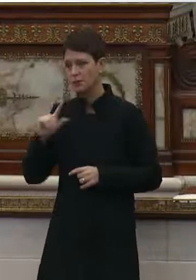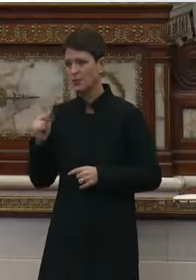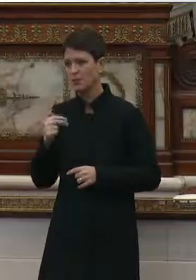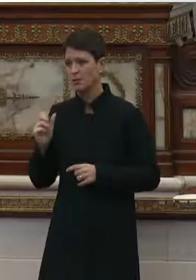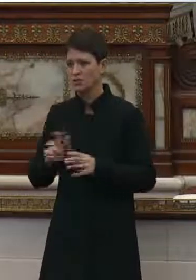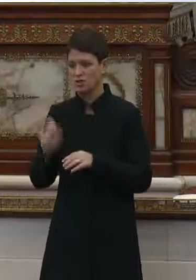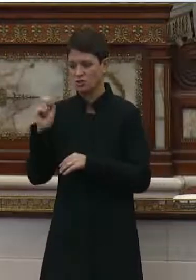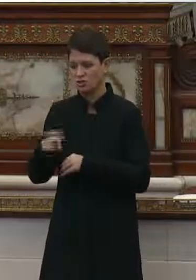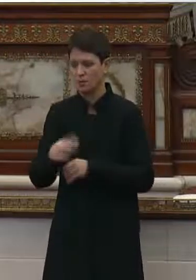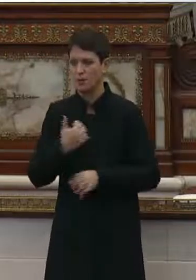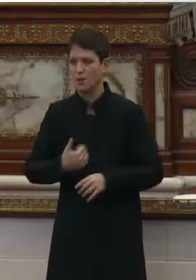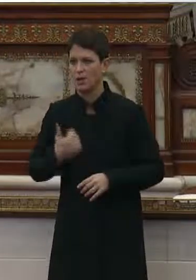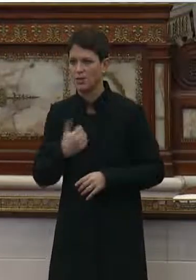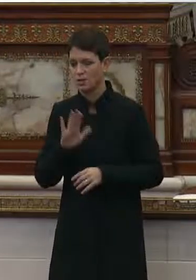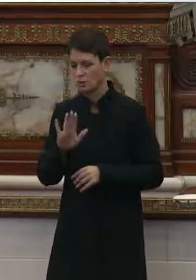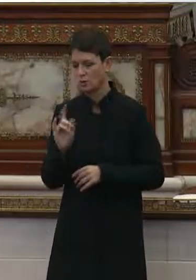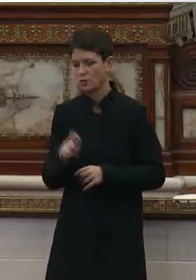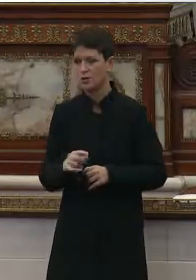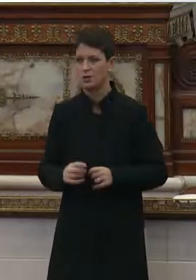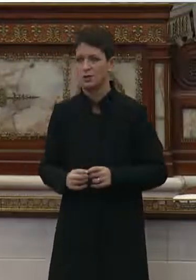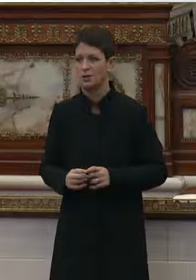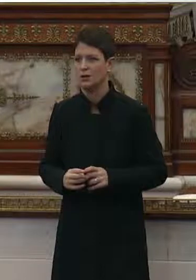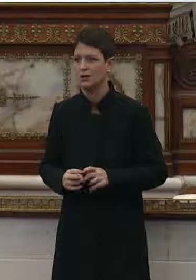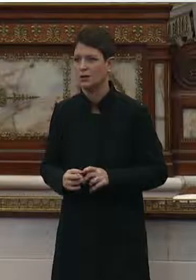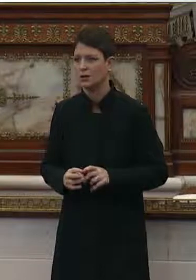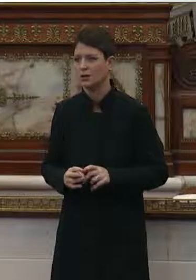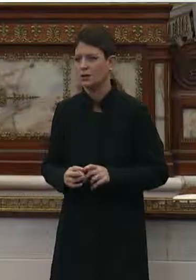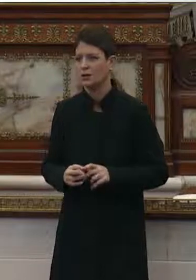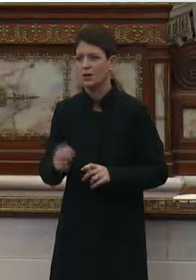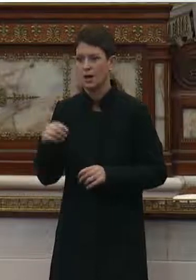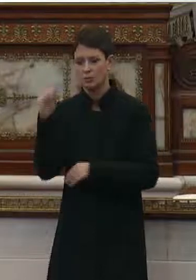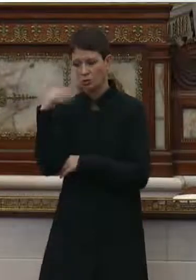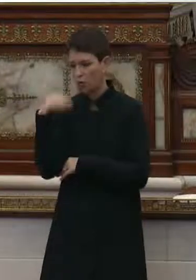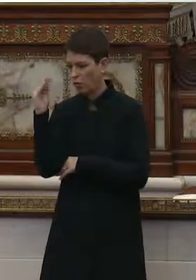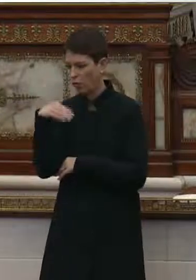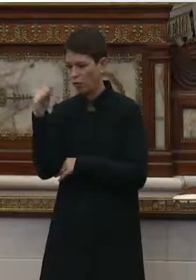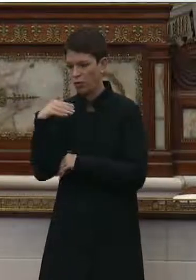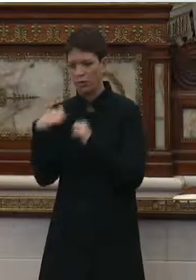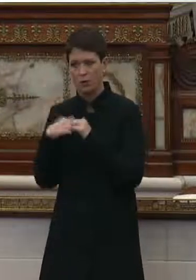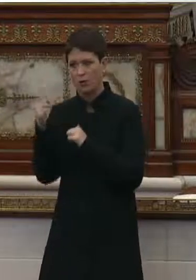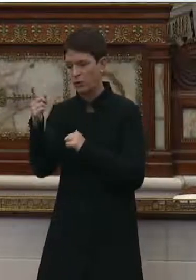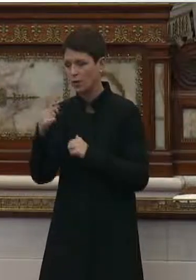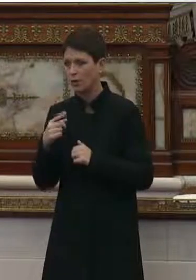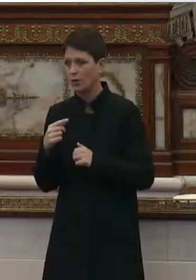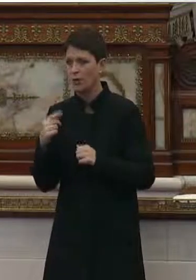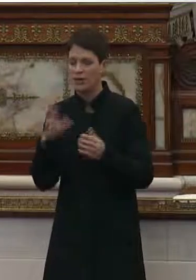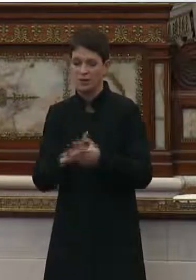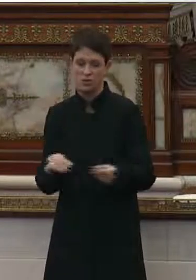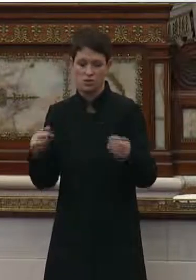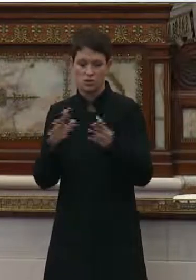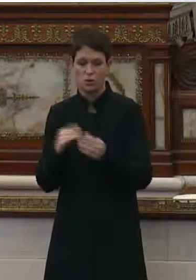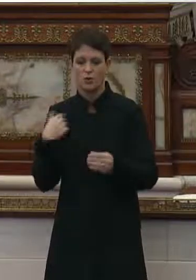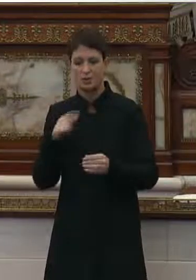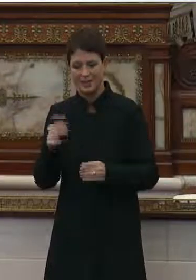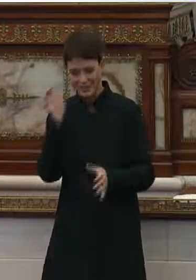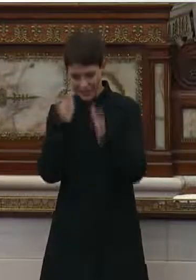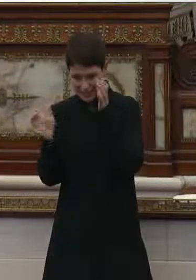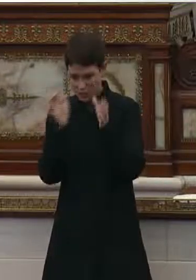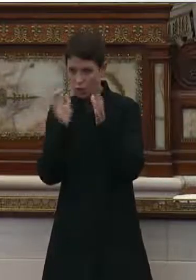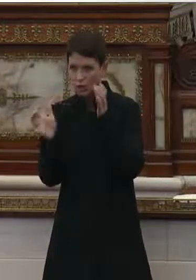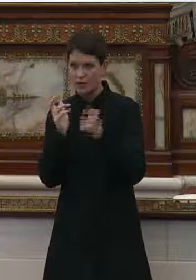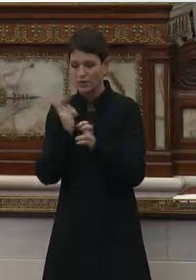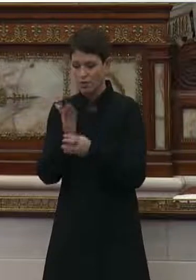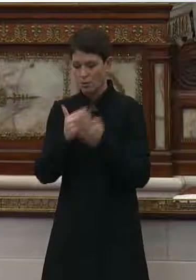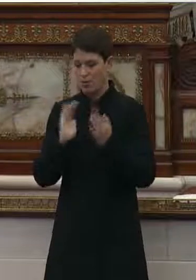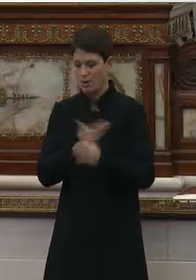just jumped in front of you. This was your question. No, I'm I'm I'm just nodding my head with you. I mean, these are the narratives that we need to hear. This is the tough part